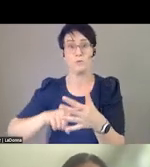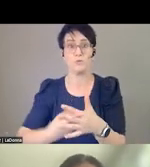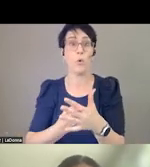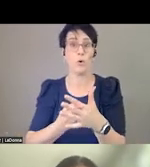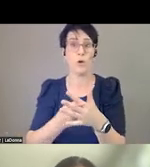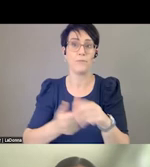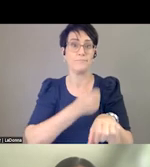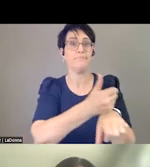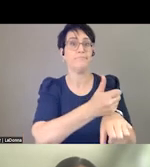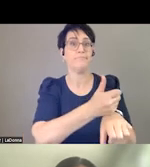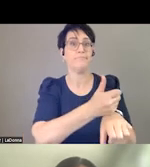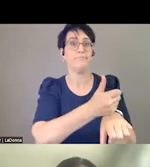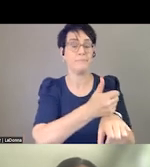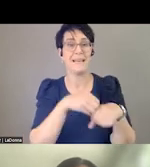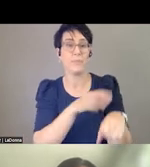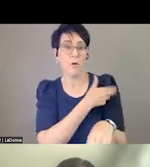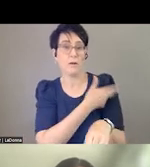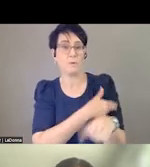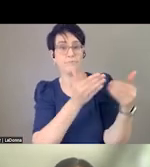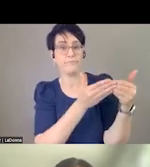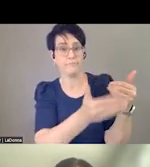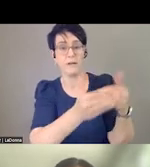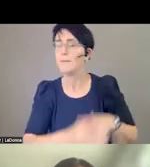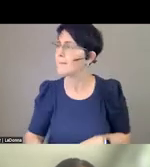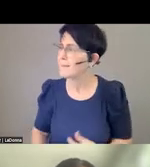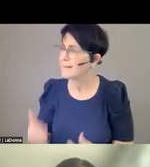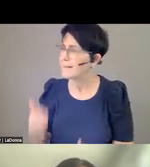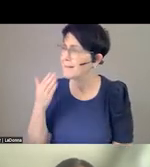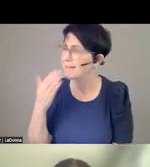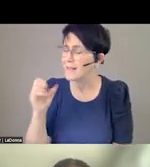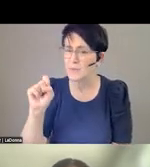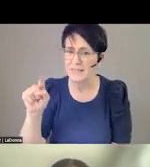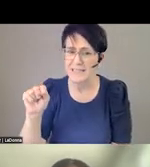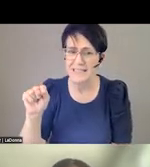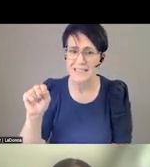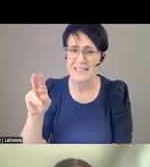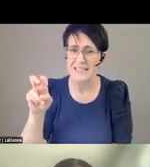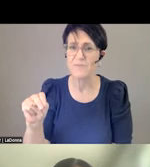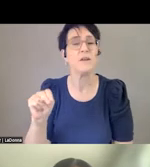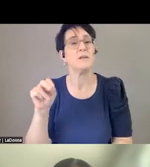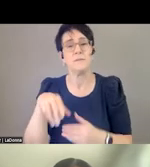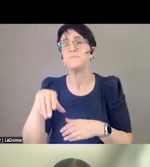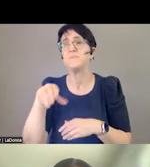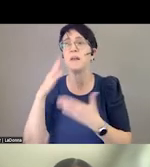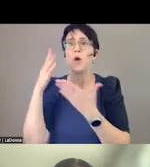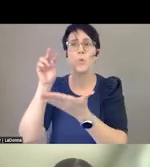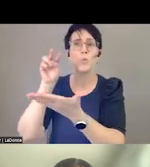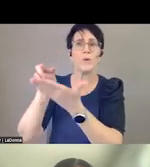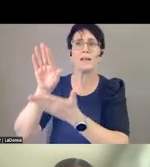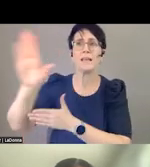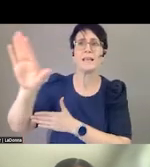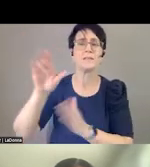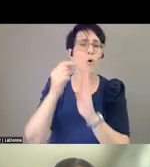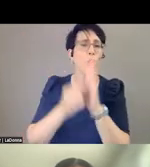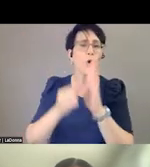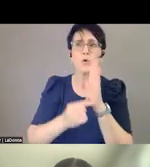Well, thank you so much for hopping on the call. For everybody else, look at the article, because he talks not only about that interaction and that pushback,